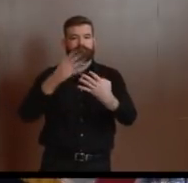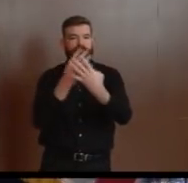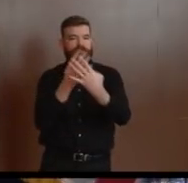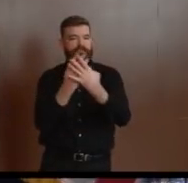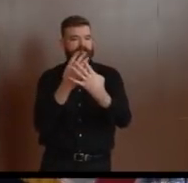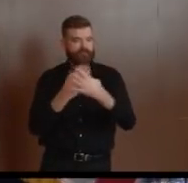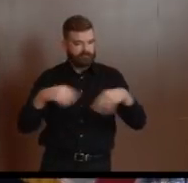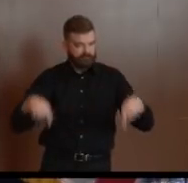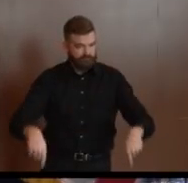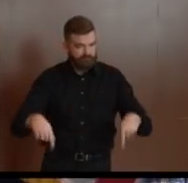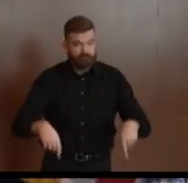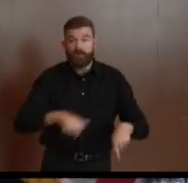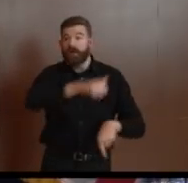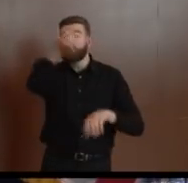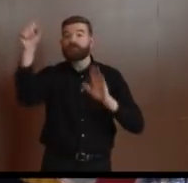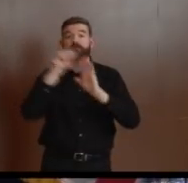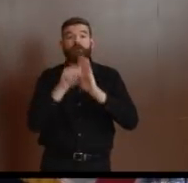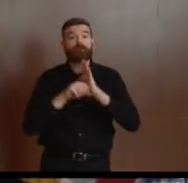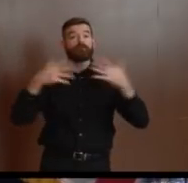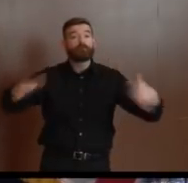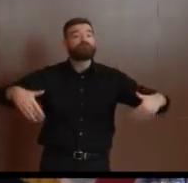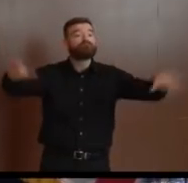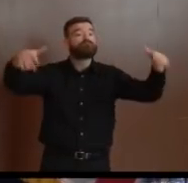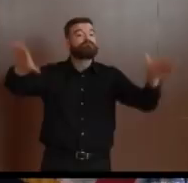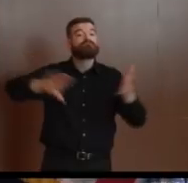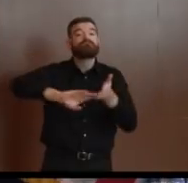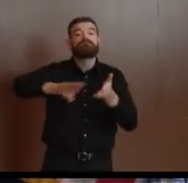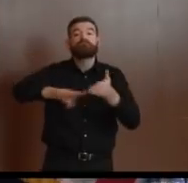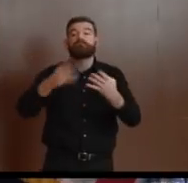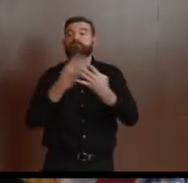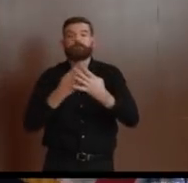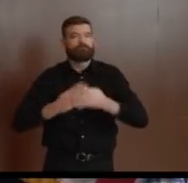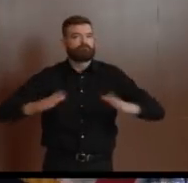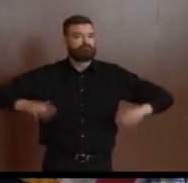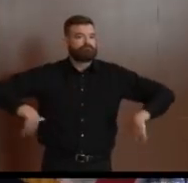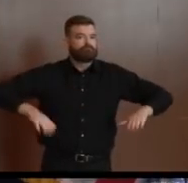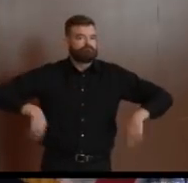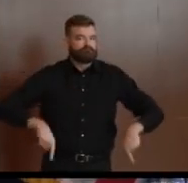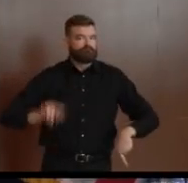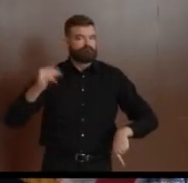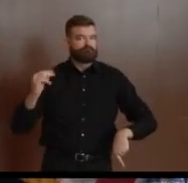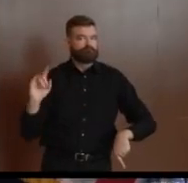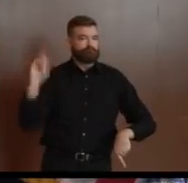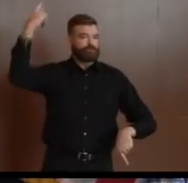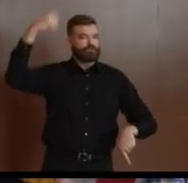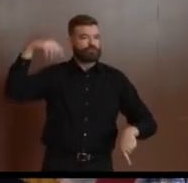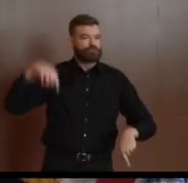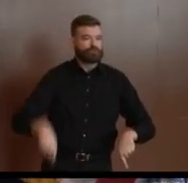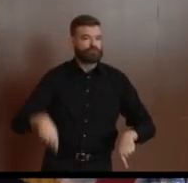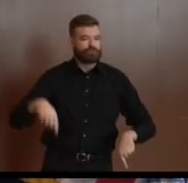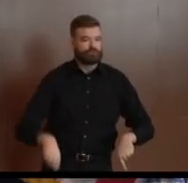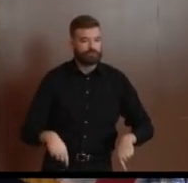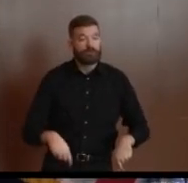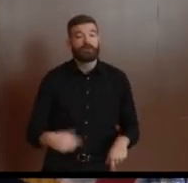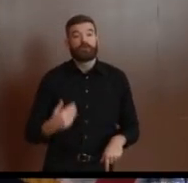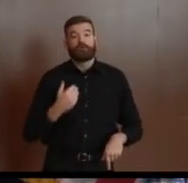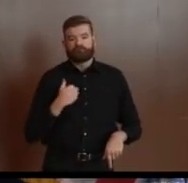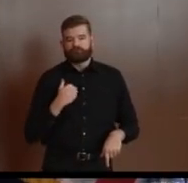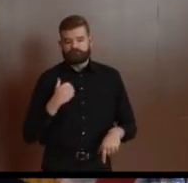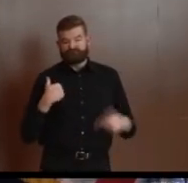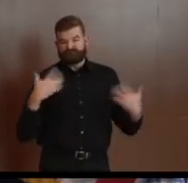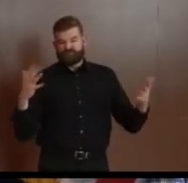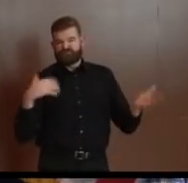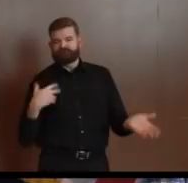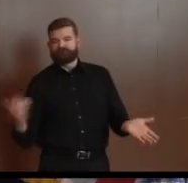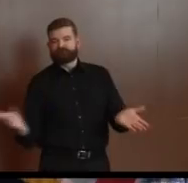Additionally, this morning, I signed an executive order suspending all elective surgeries or invasive procedures,